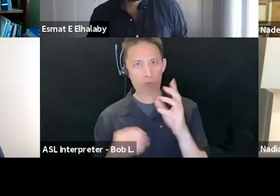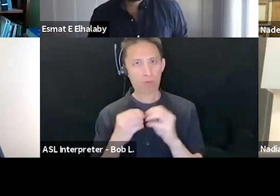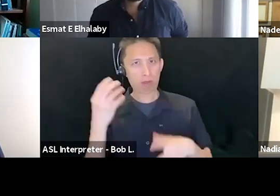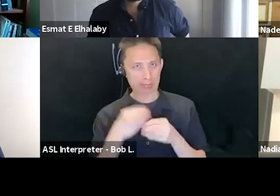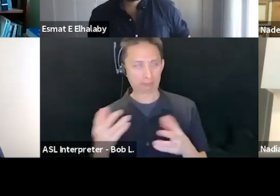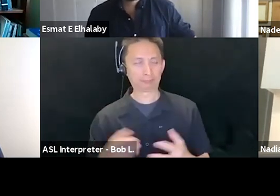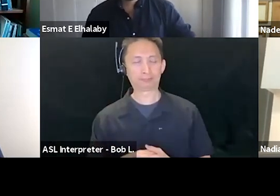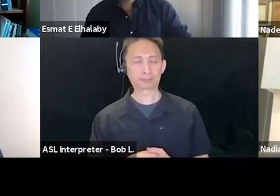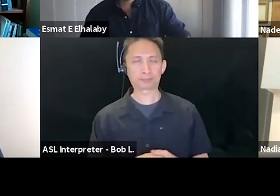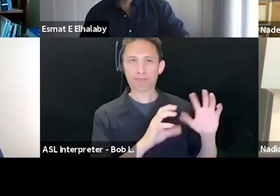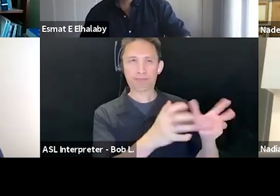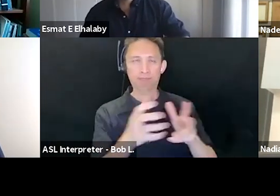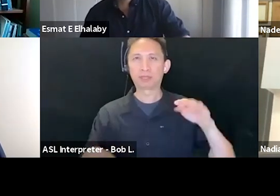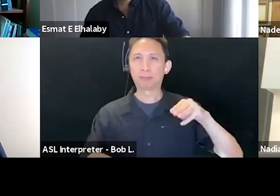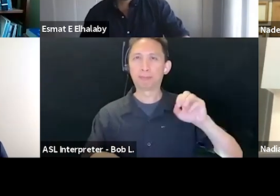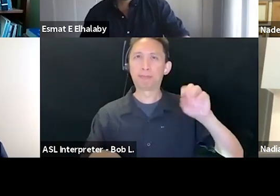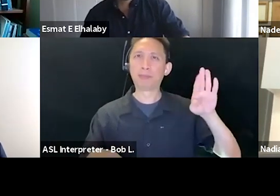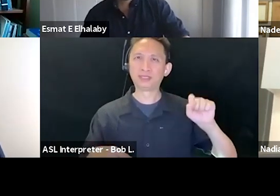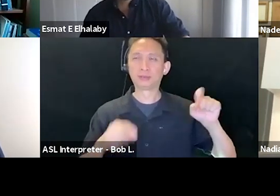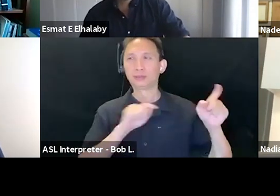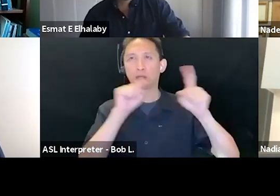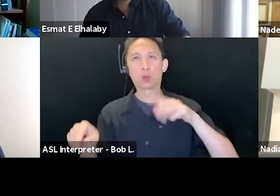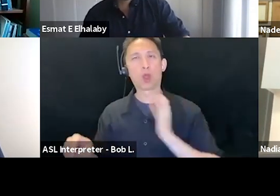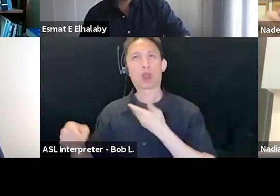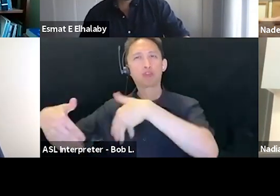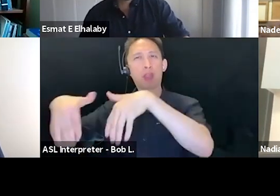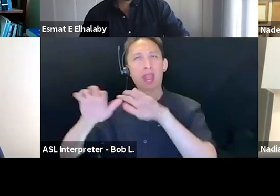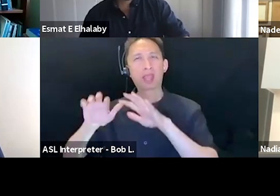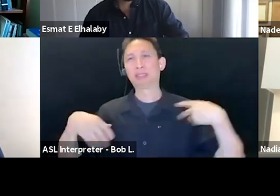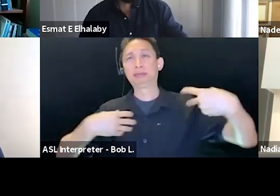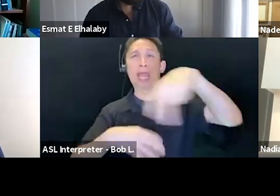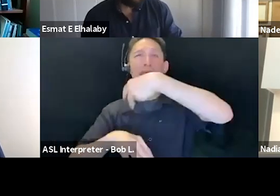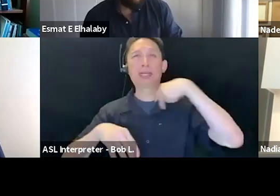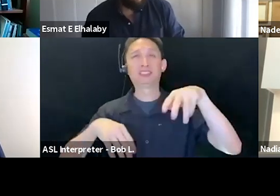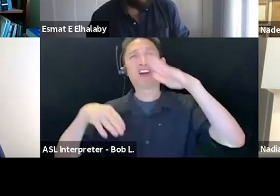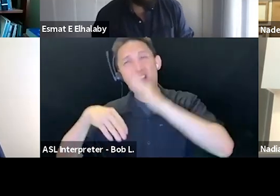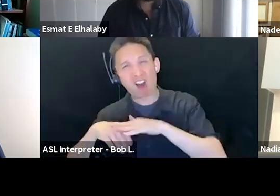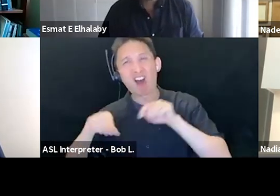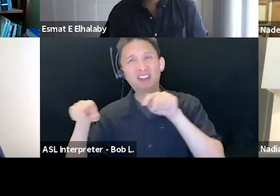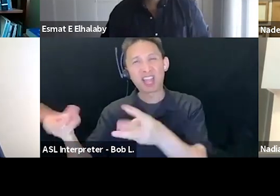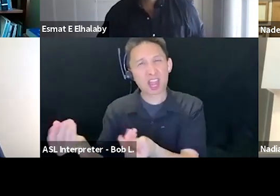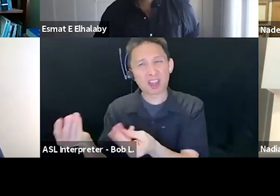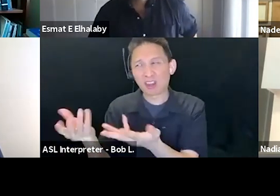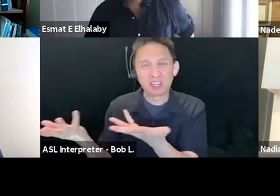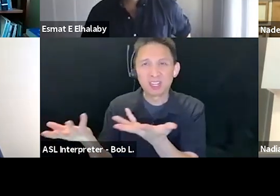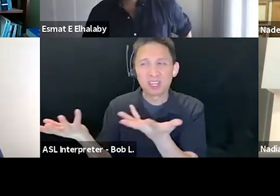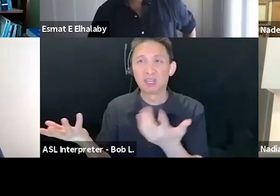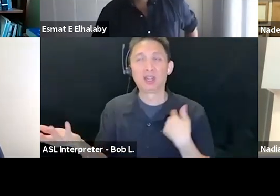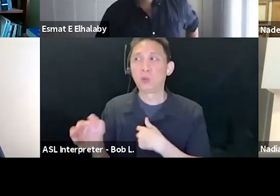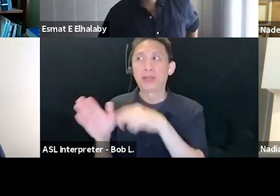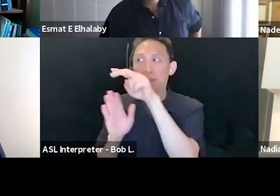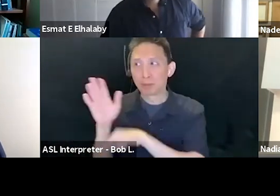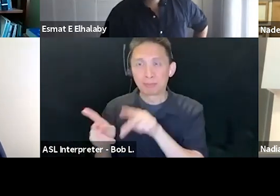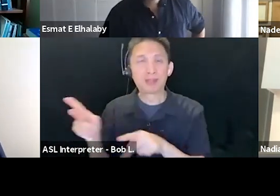the mobs that are dancing on our graveyards, the inability, our inability to bury our beloved ones, because we need to take a